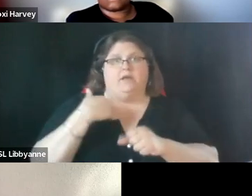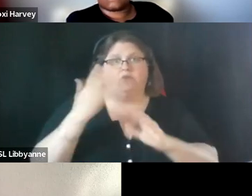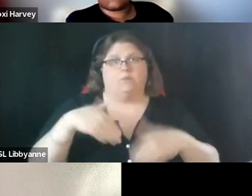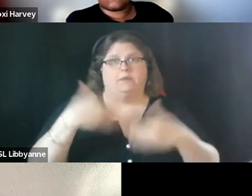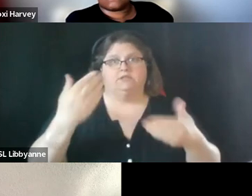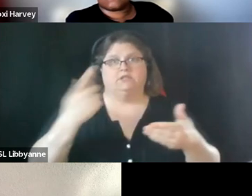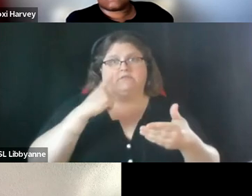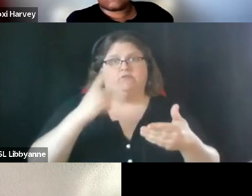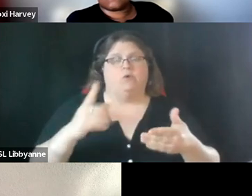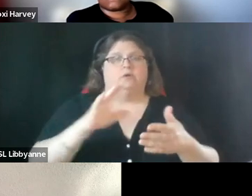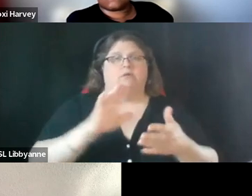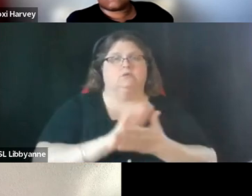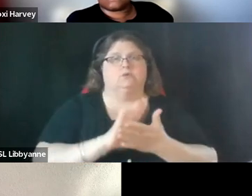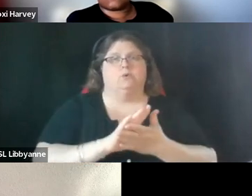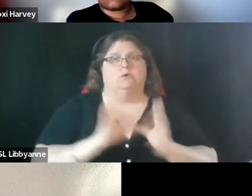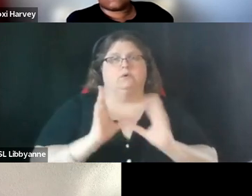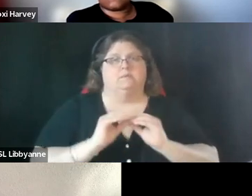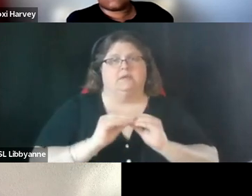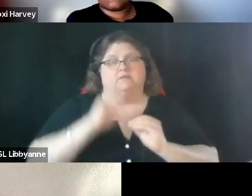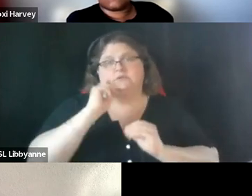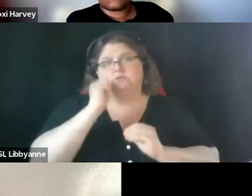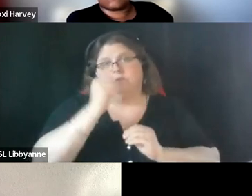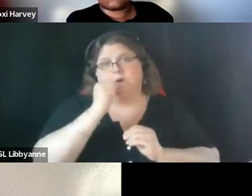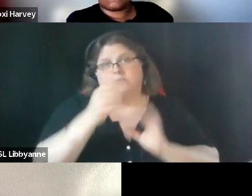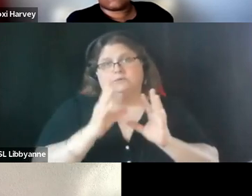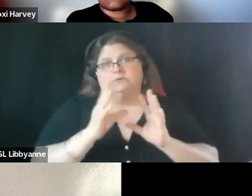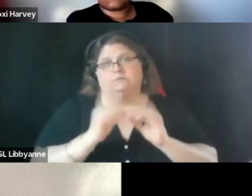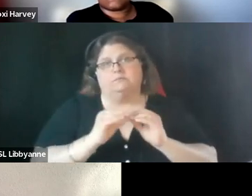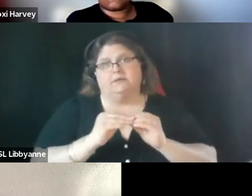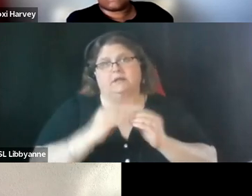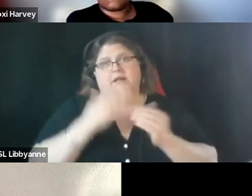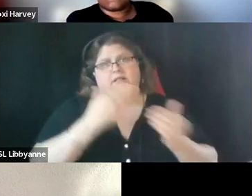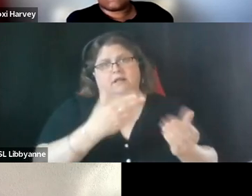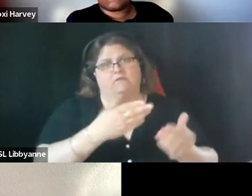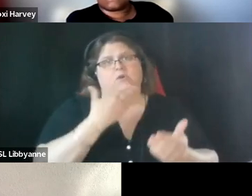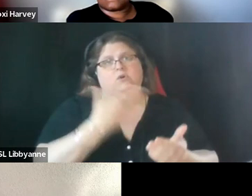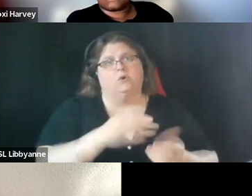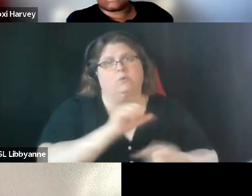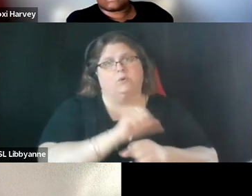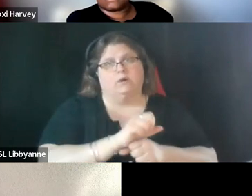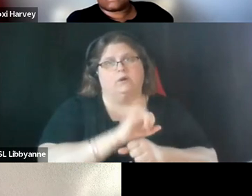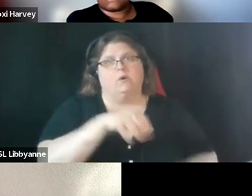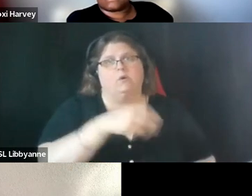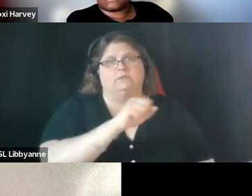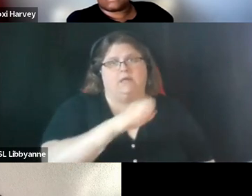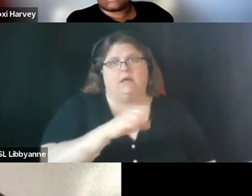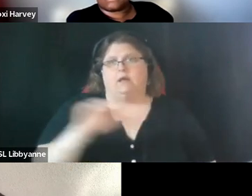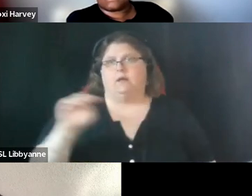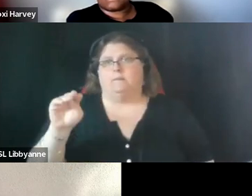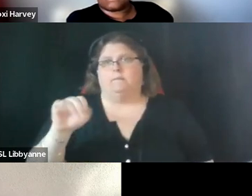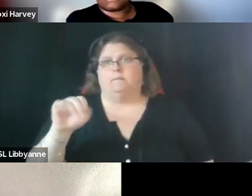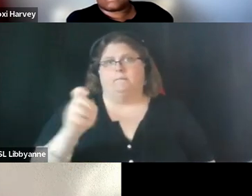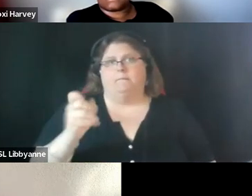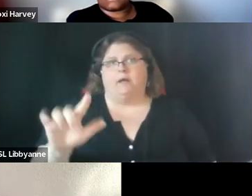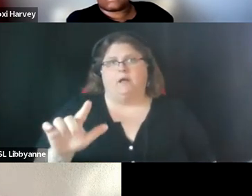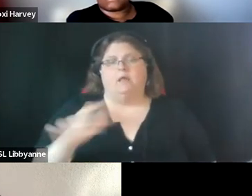uh for tomorrow's meeting thank you very much um for your good work jose and michael and um please give our um